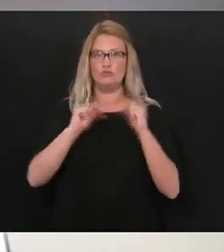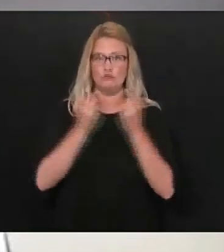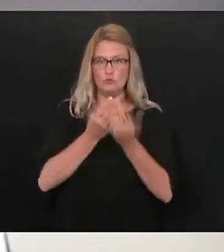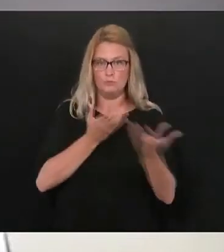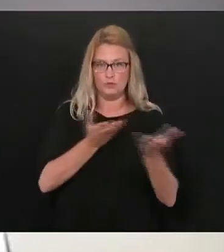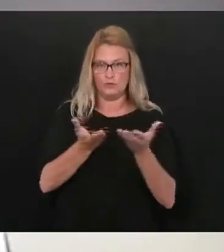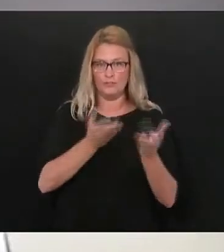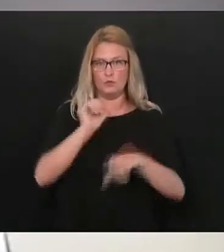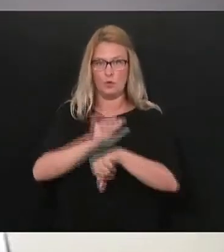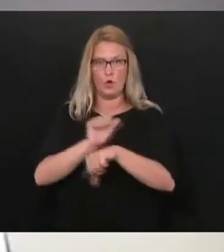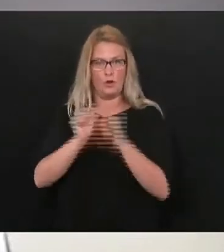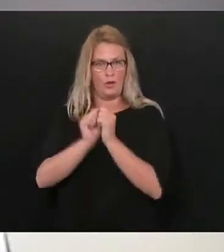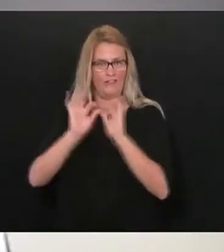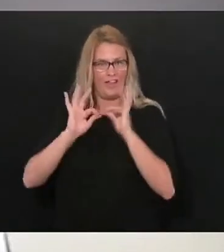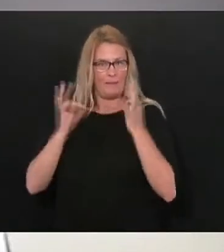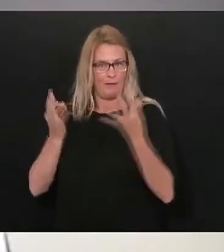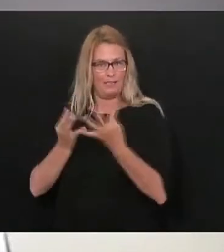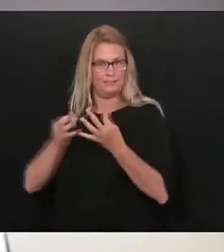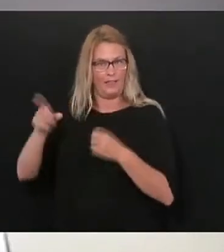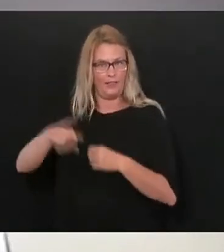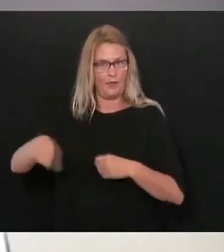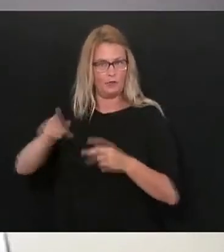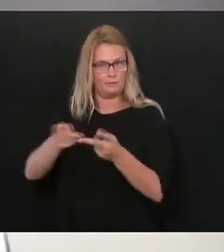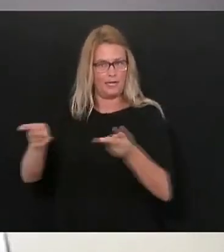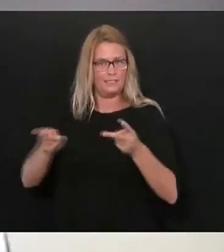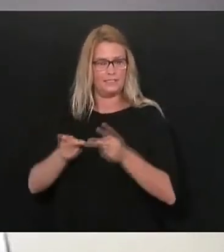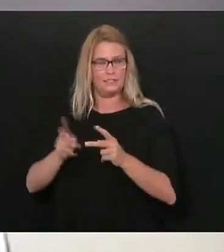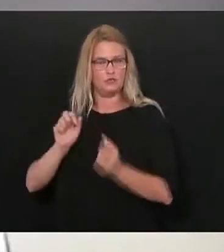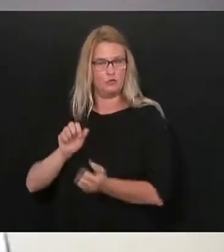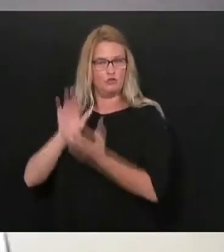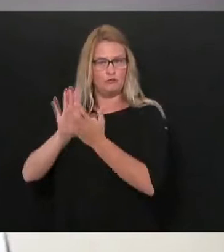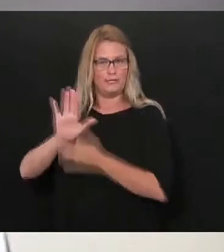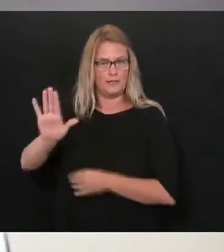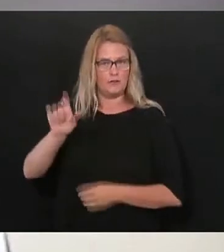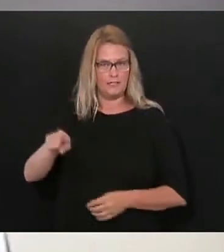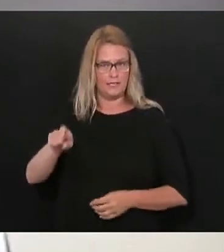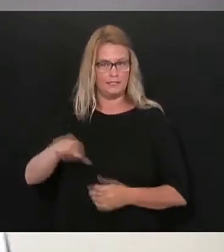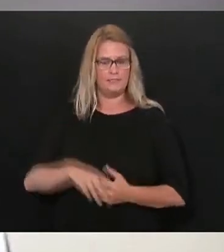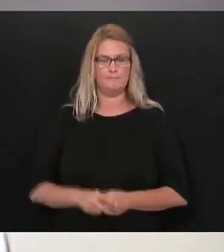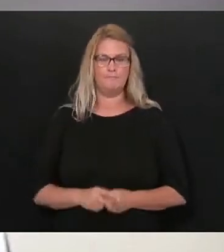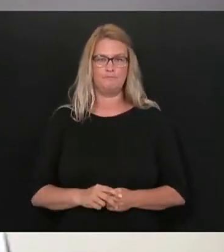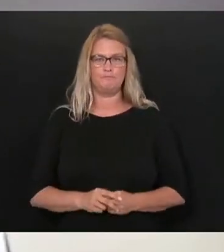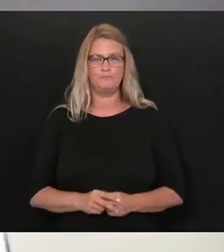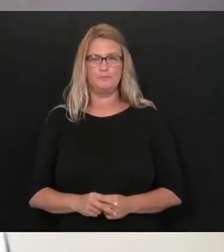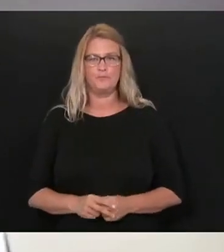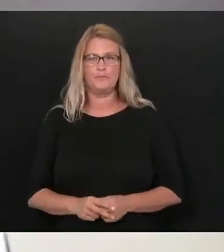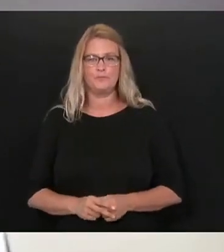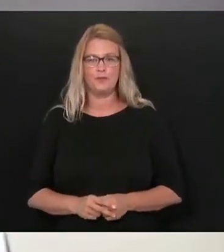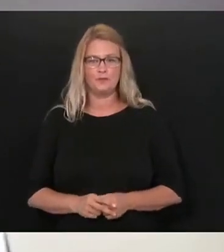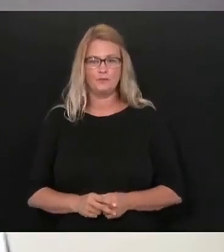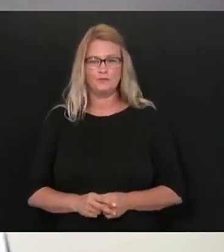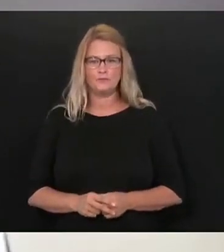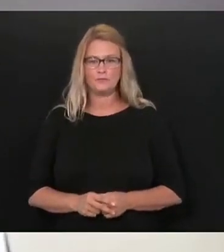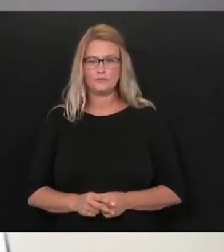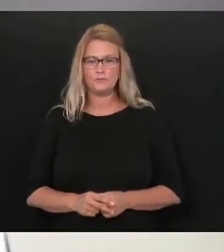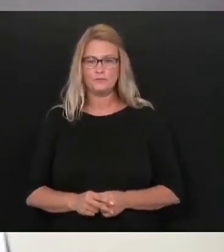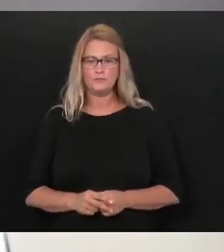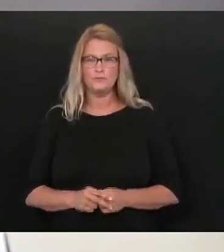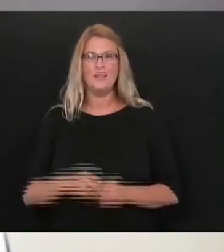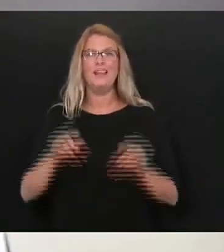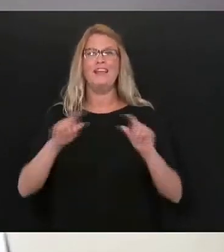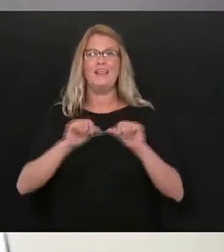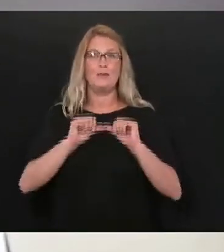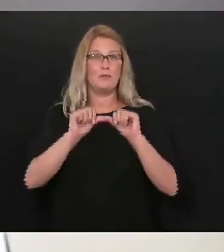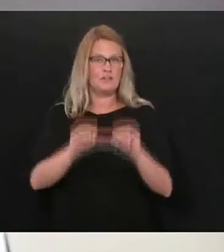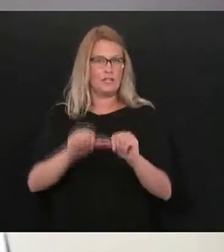families in those counties to continue to address their needs also related to VOAD they continue to provide